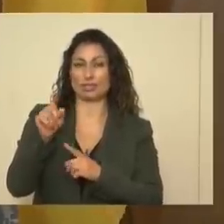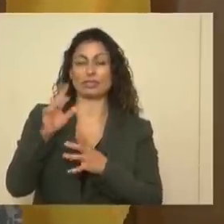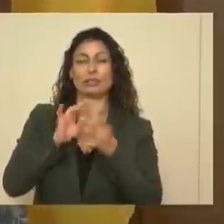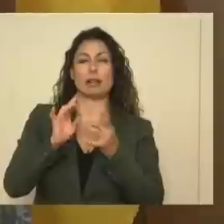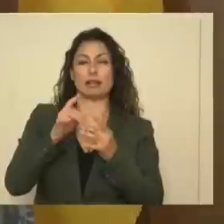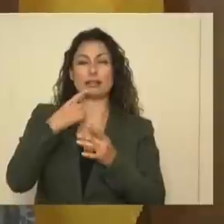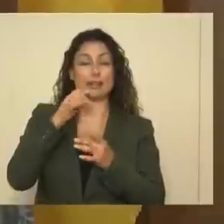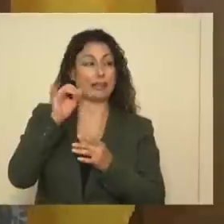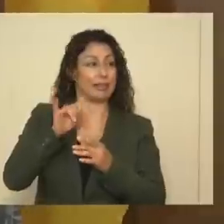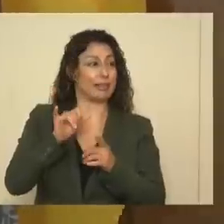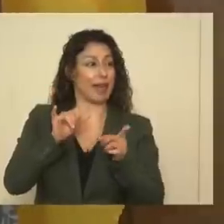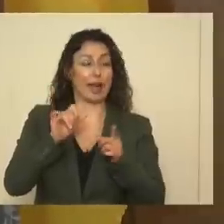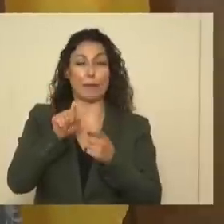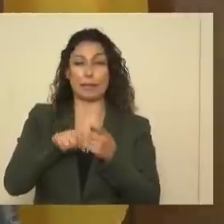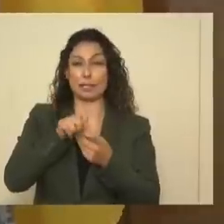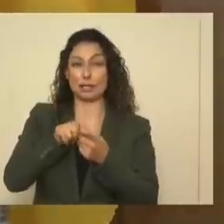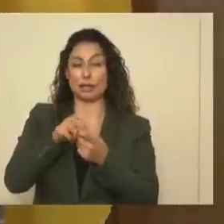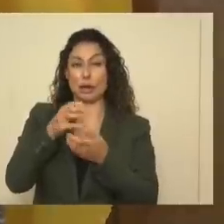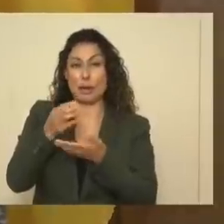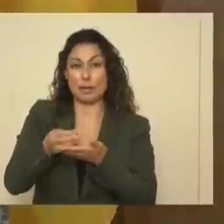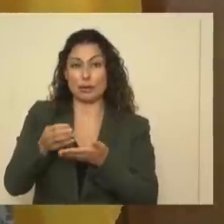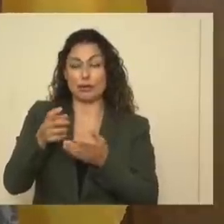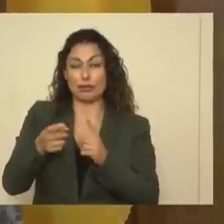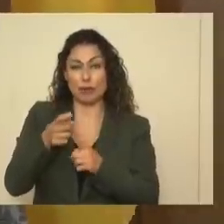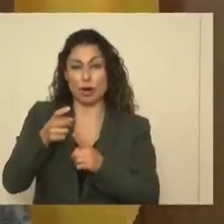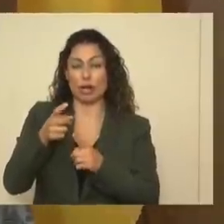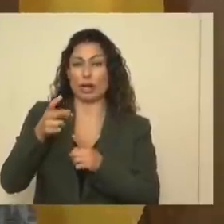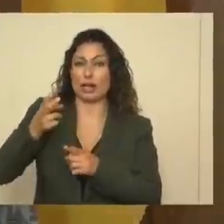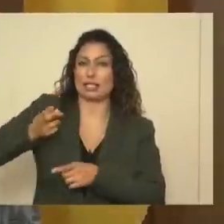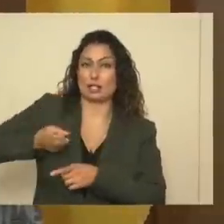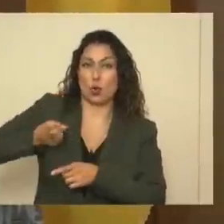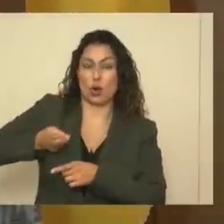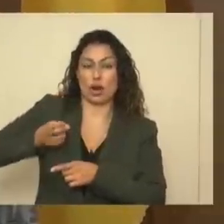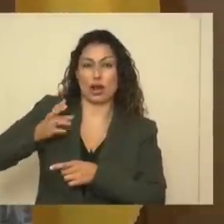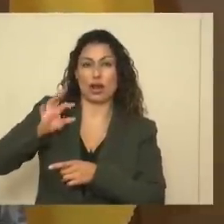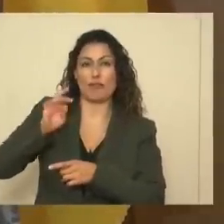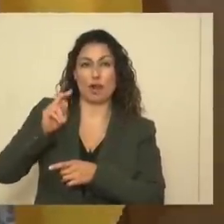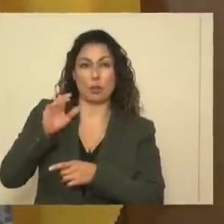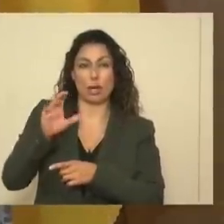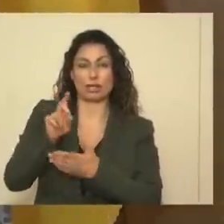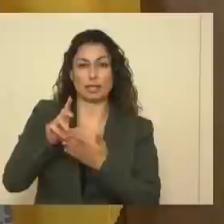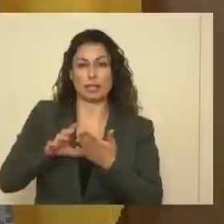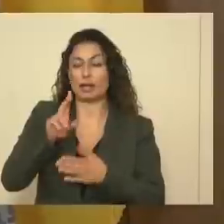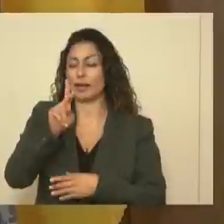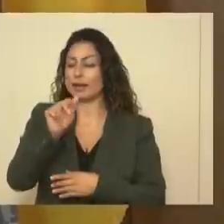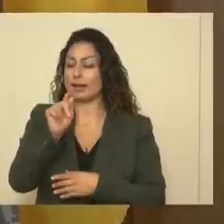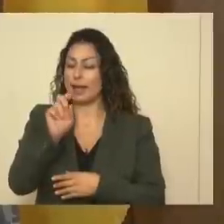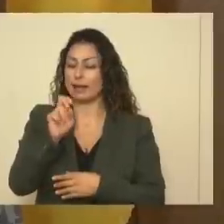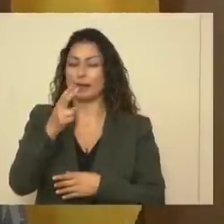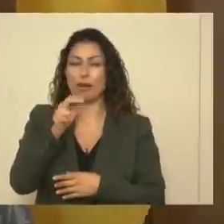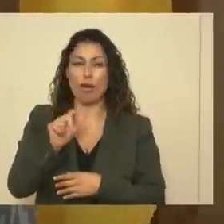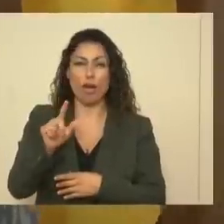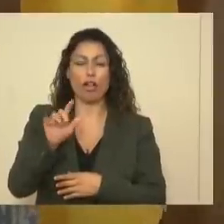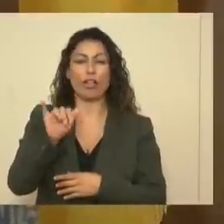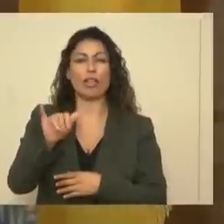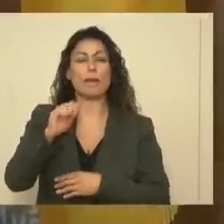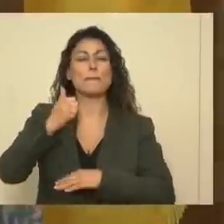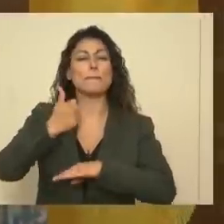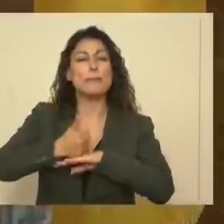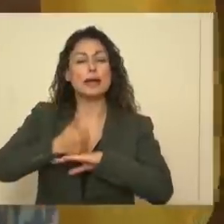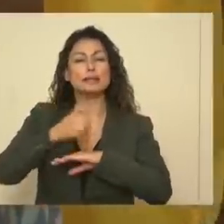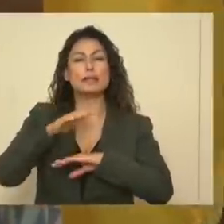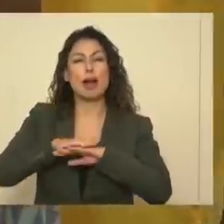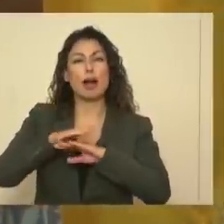particular material is from a historic fabric designer named Kate Hall, and it's based on